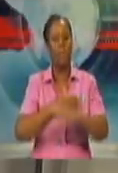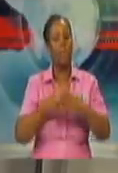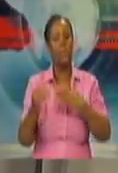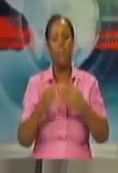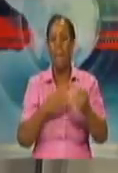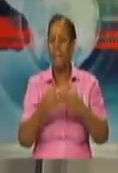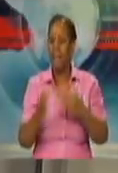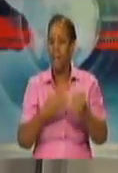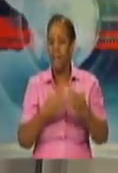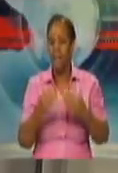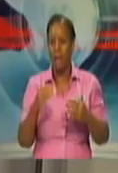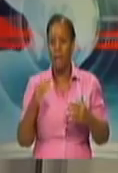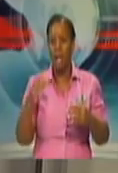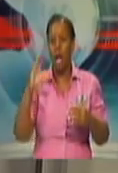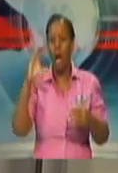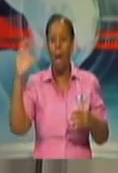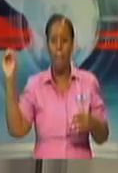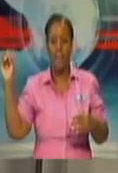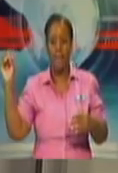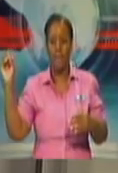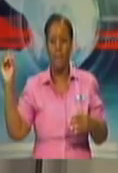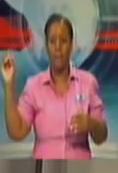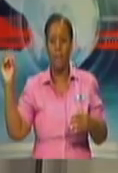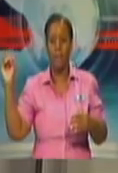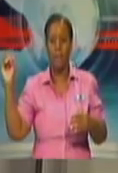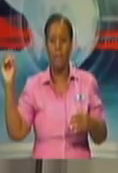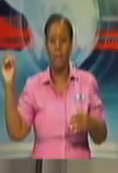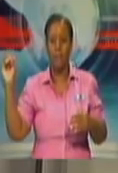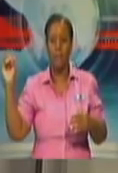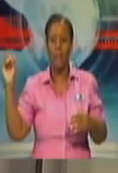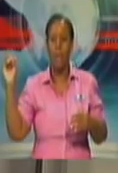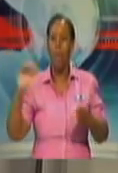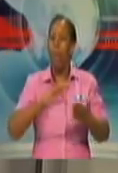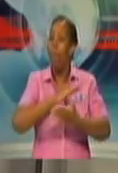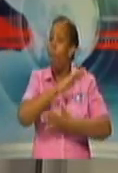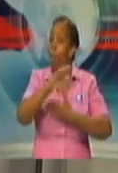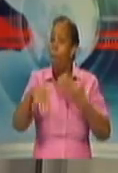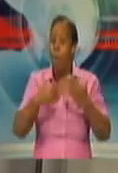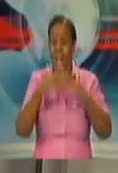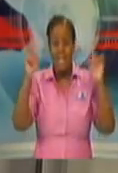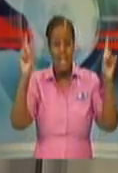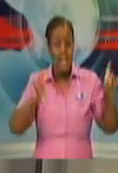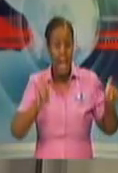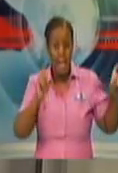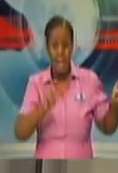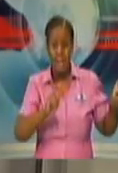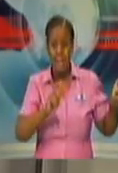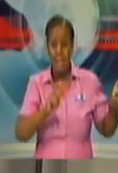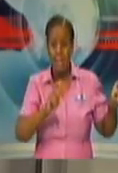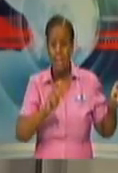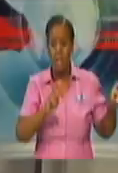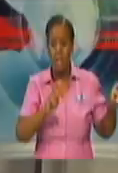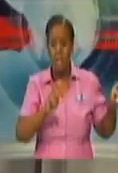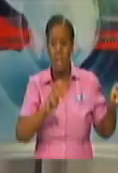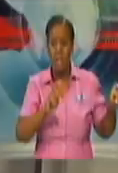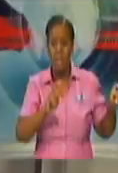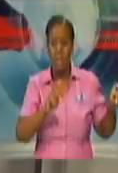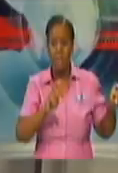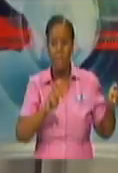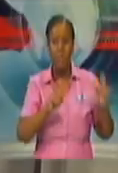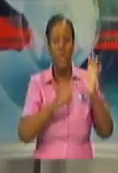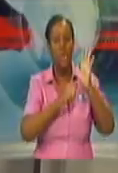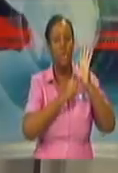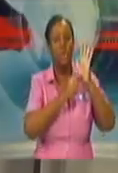serological testing has thrown up ranges of false negatives